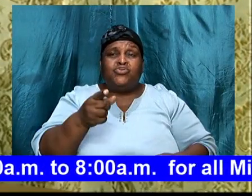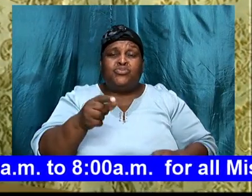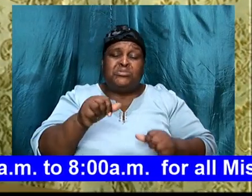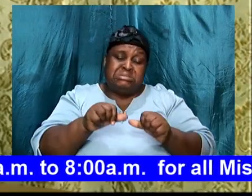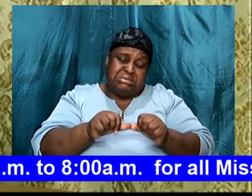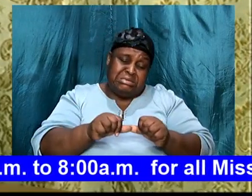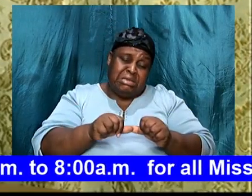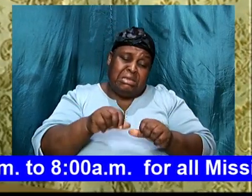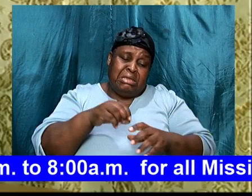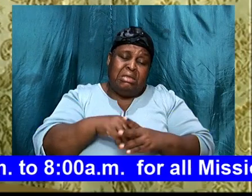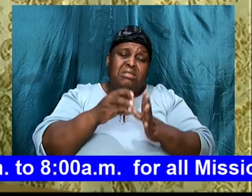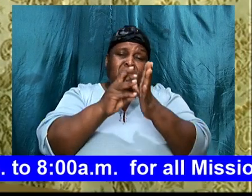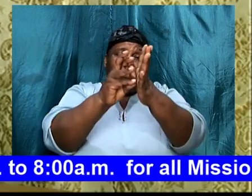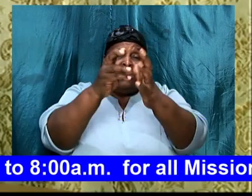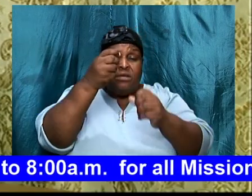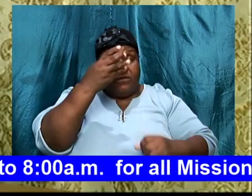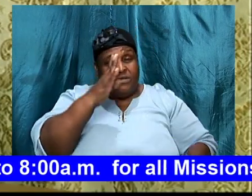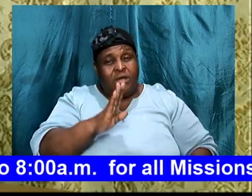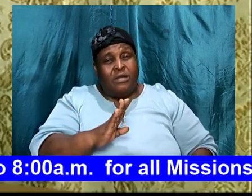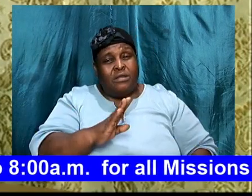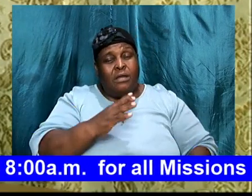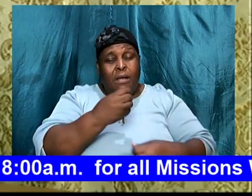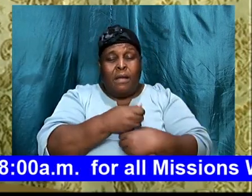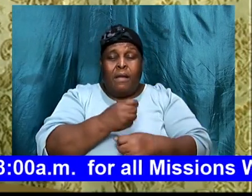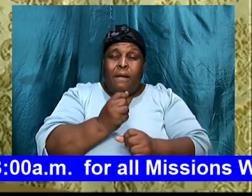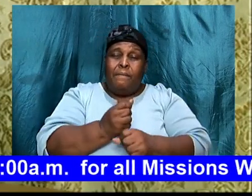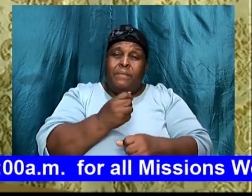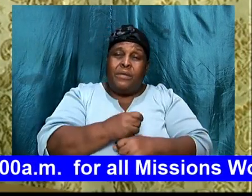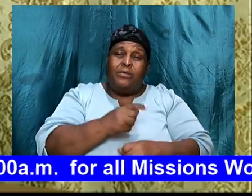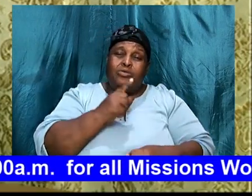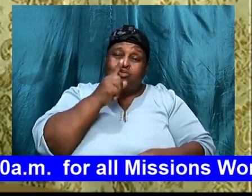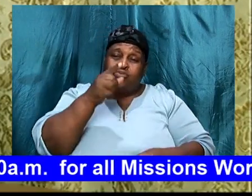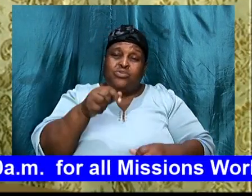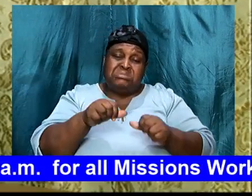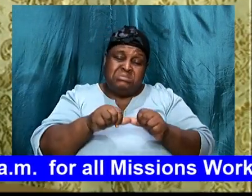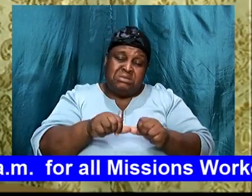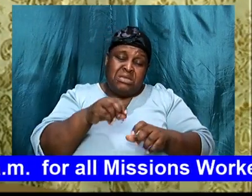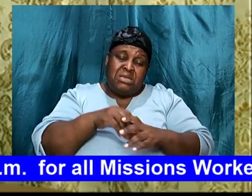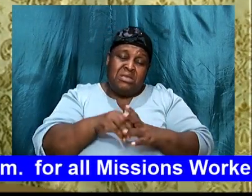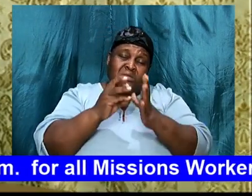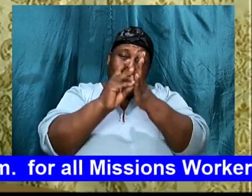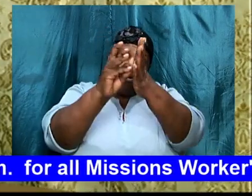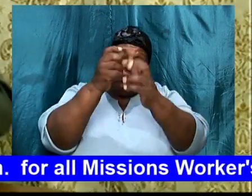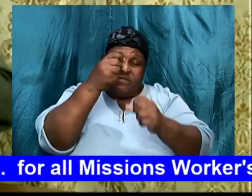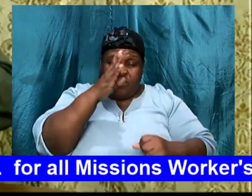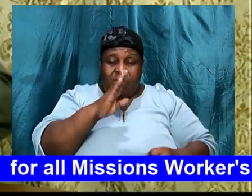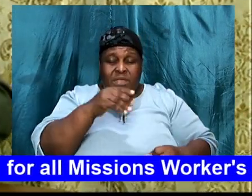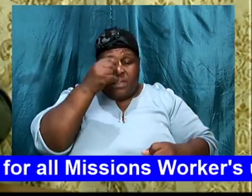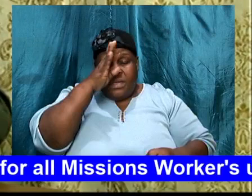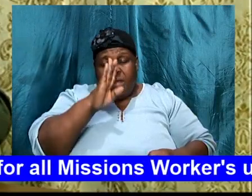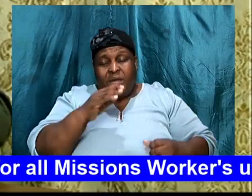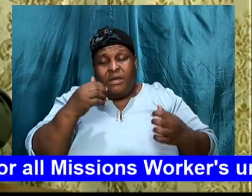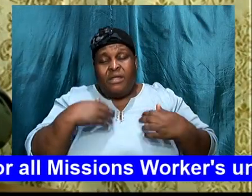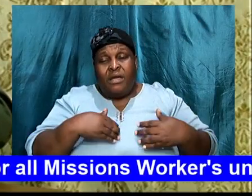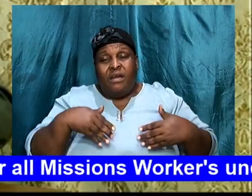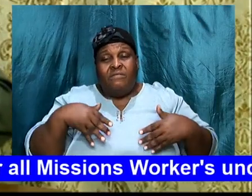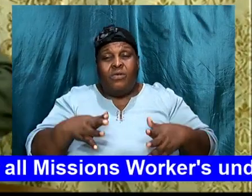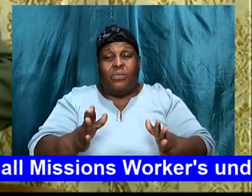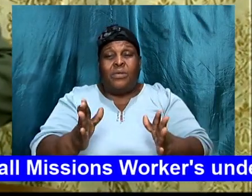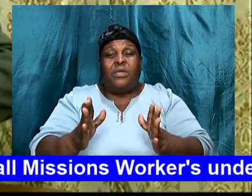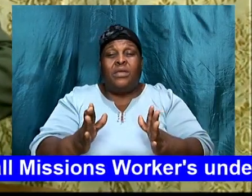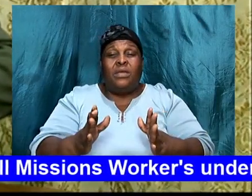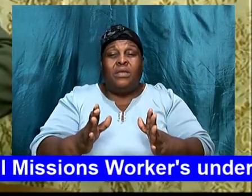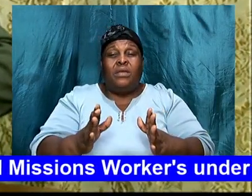will, of God, make sure that we, abide in the will, of God, God has a way, like I said,